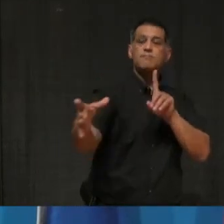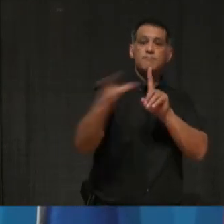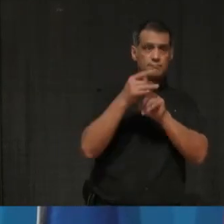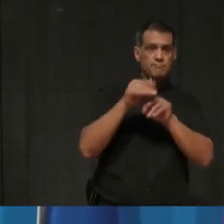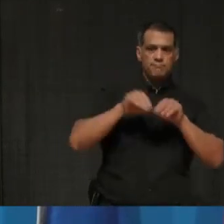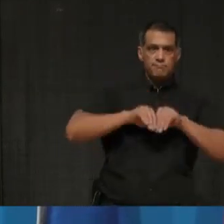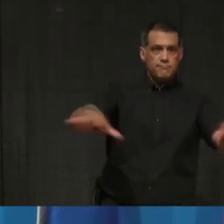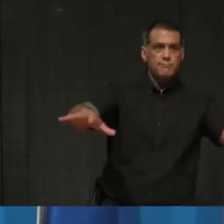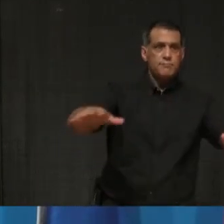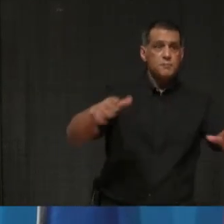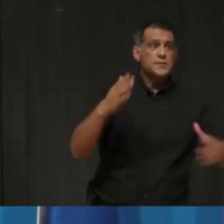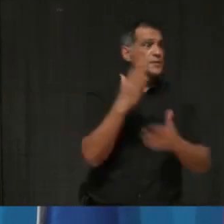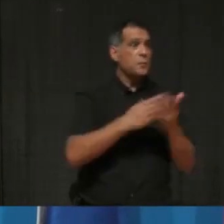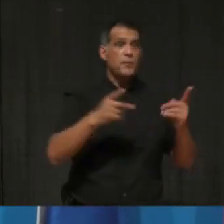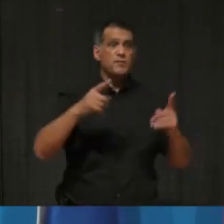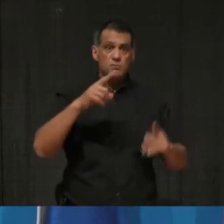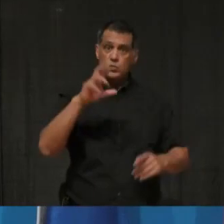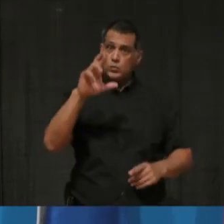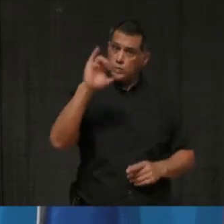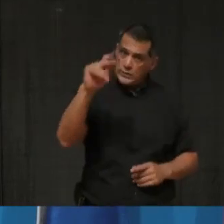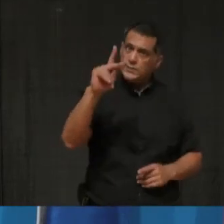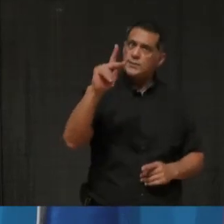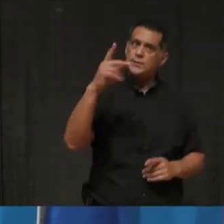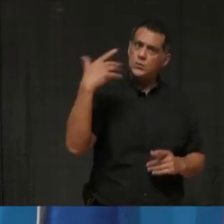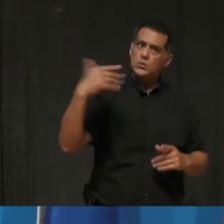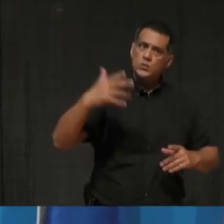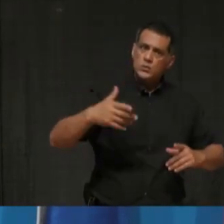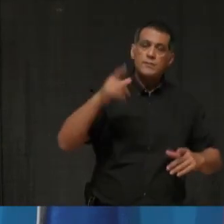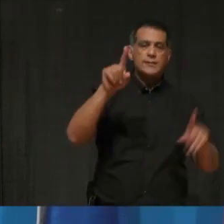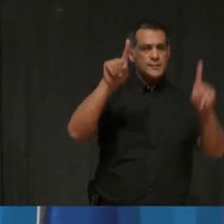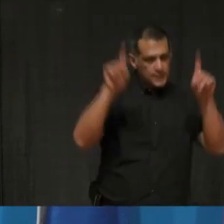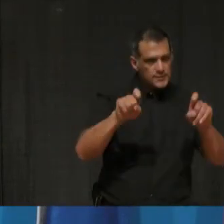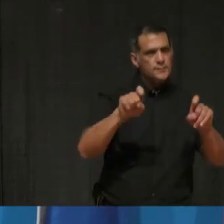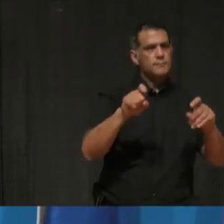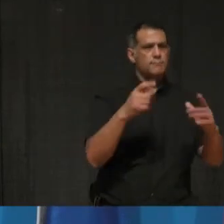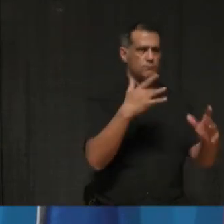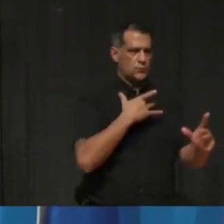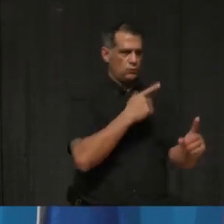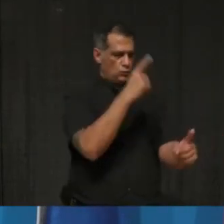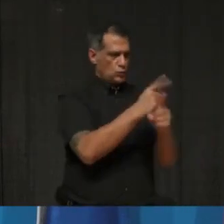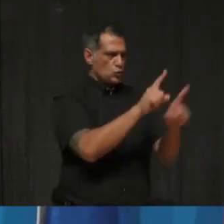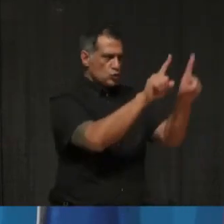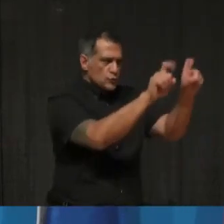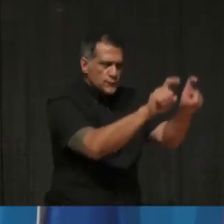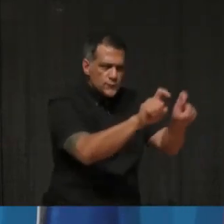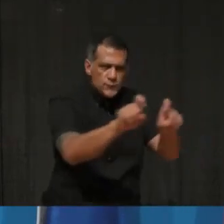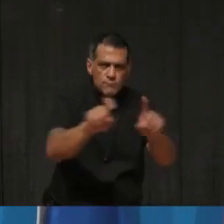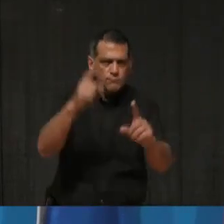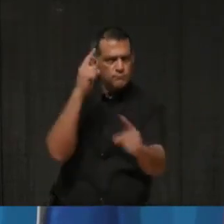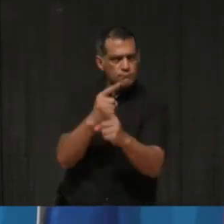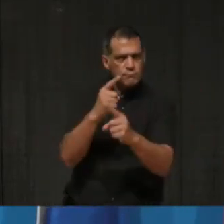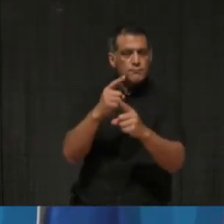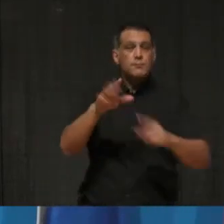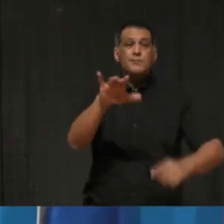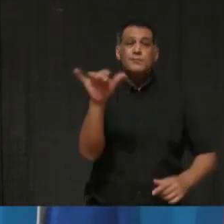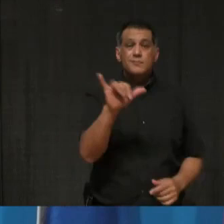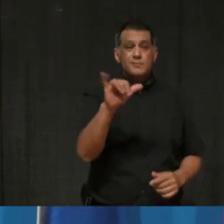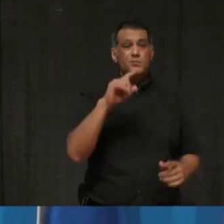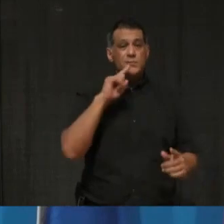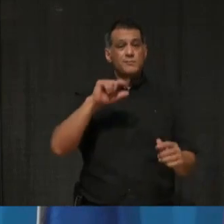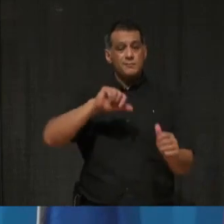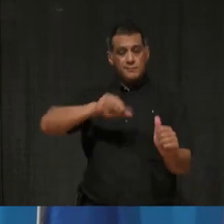maybe be at higher risk, who would absolutely need to be tested with traditional testing, uh, mechanisms, but also just as a further fail safe in terms of looking,